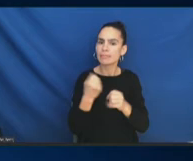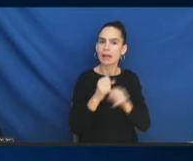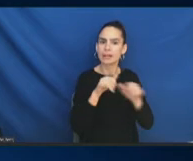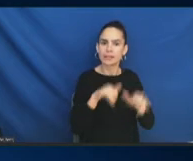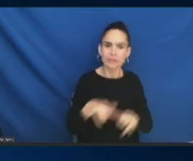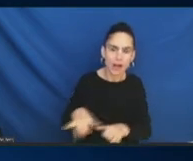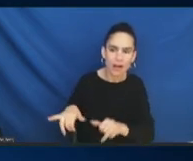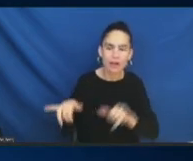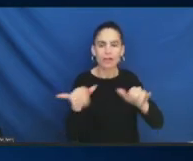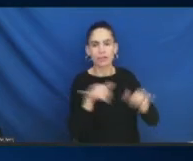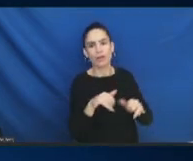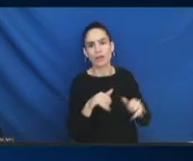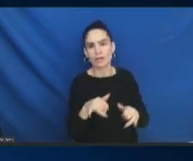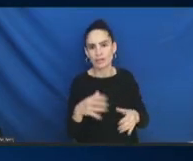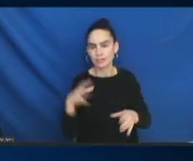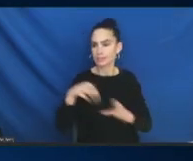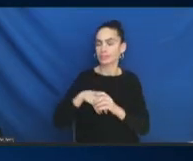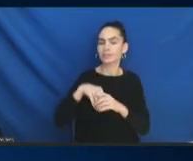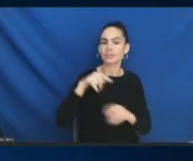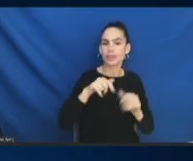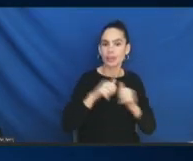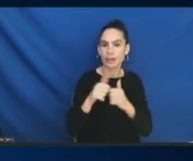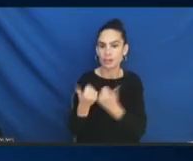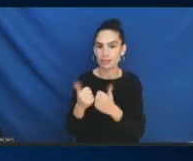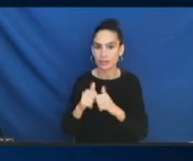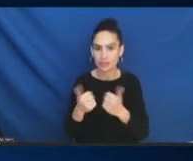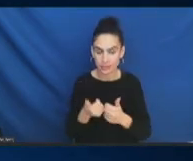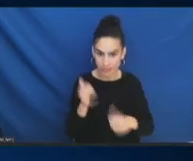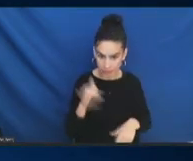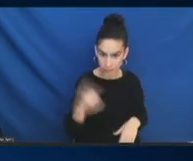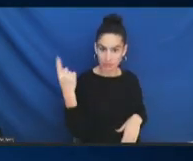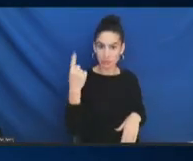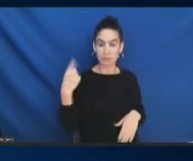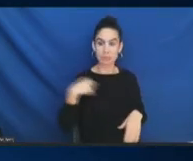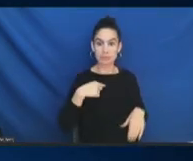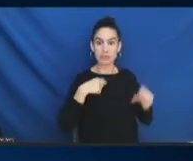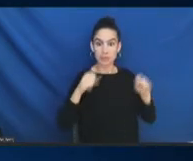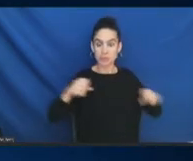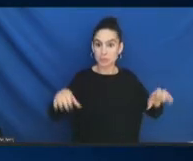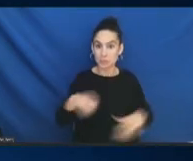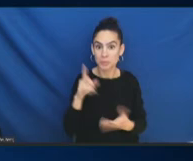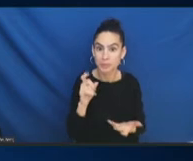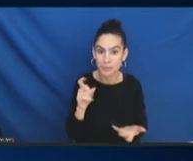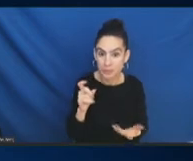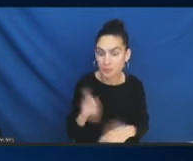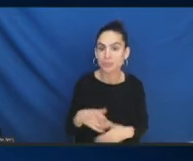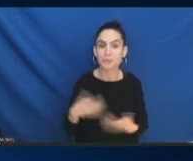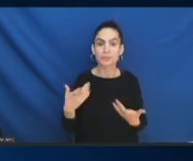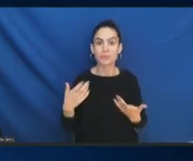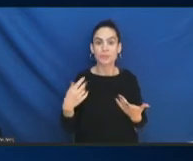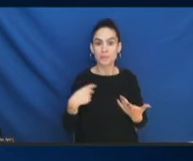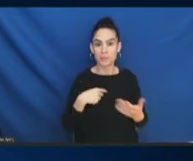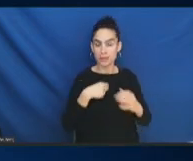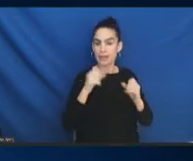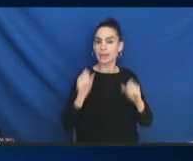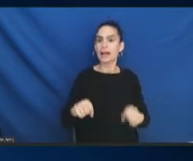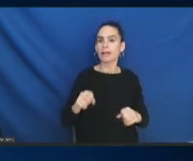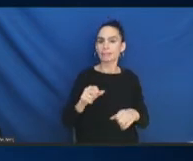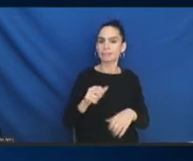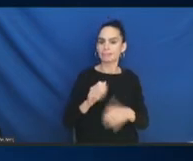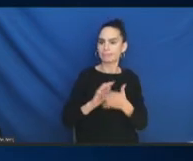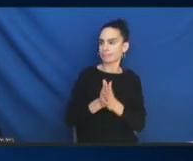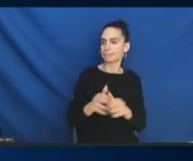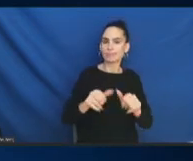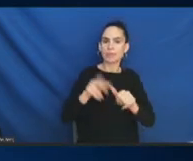So, is there a way, is that something we can do or we can be sort of a place where people can come to ask questions or we can help make recommendations